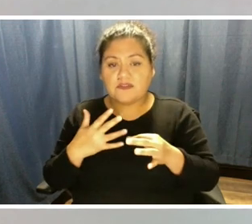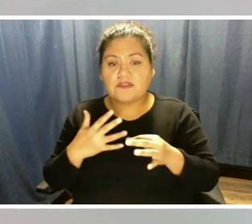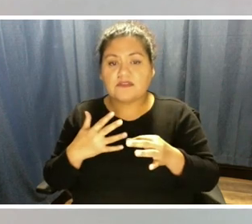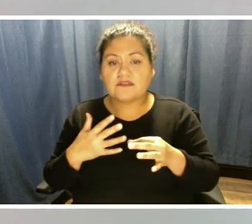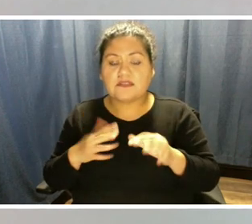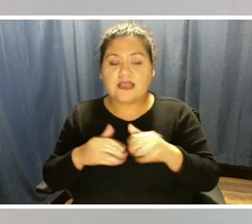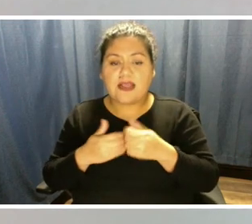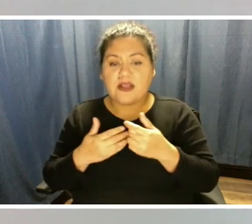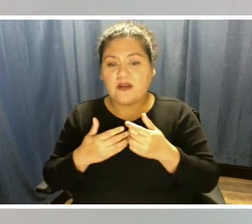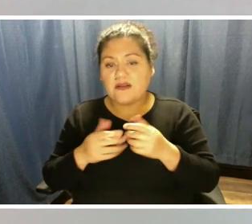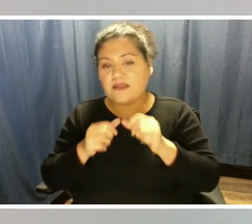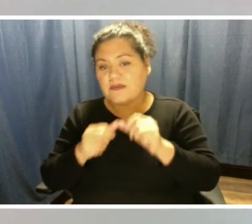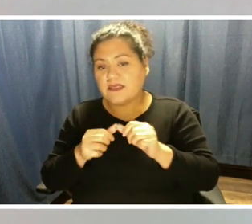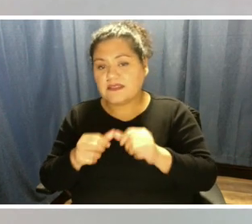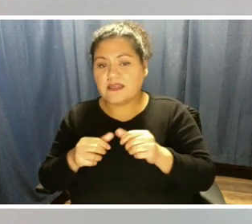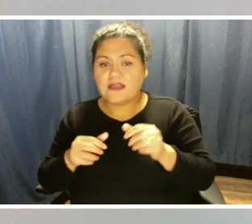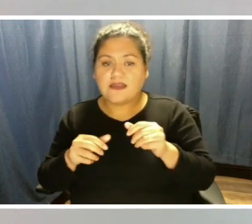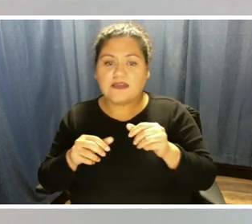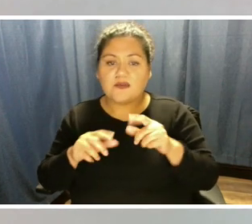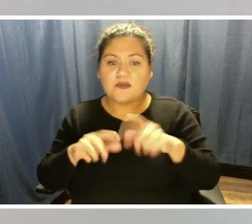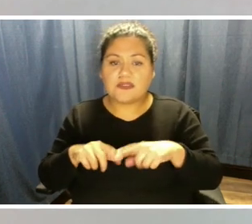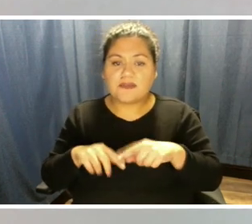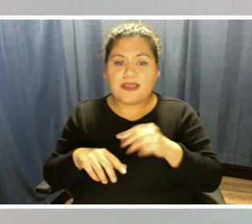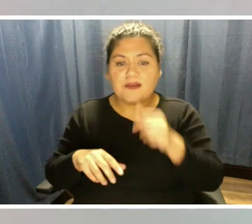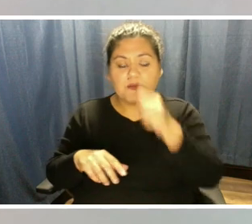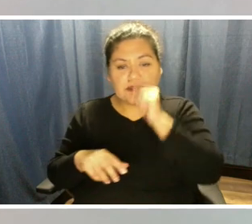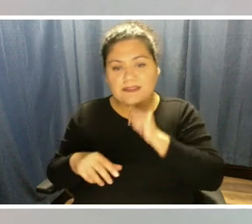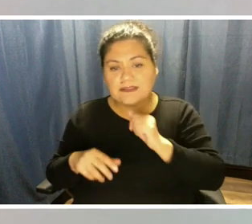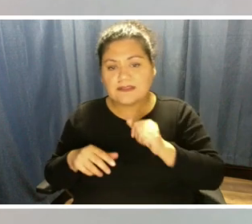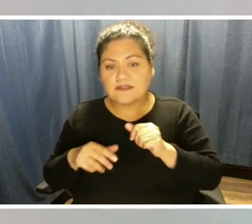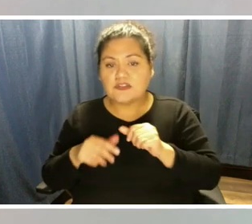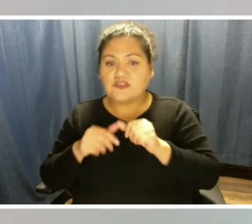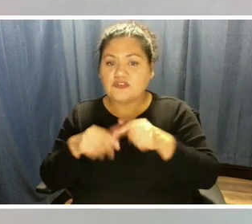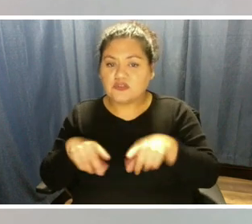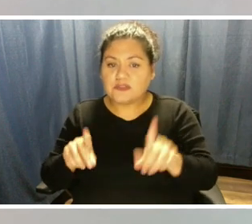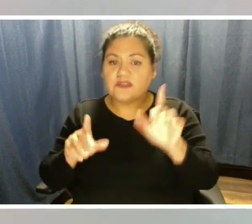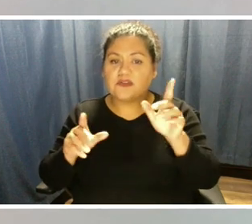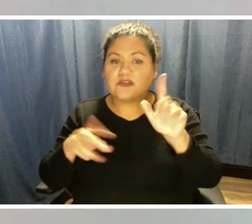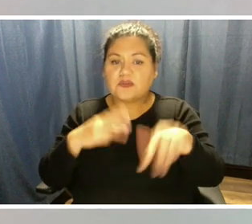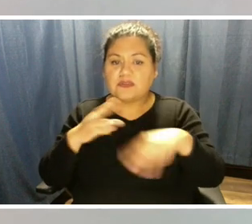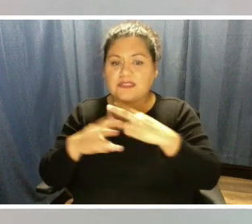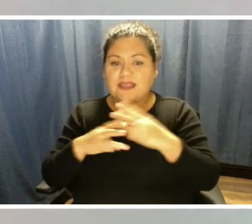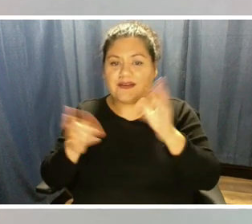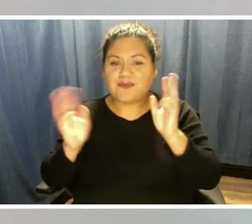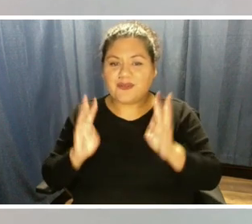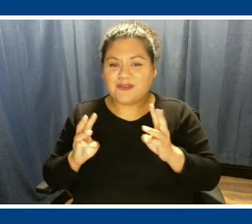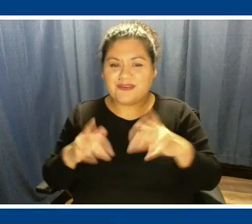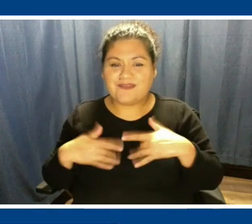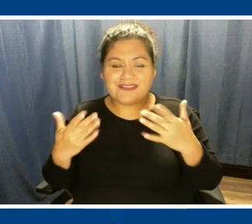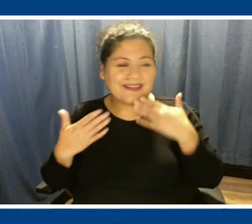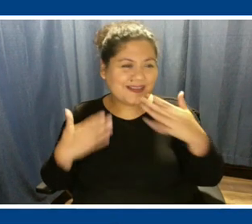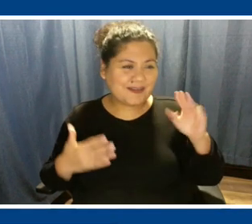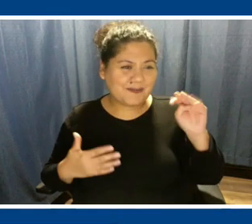they maintain reliability and resiliency during those weather events. Thank you, Melissa. Thanks, Angela.